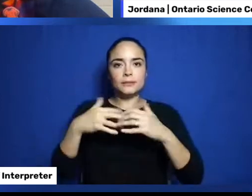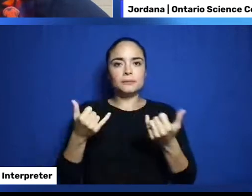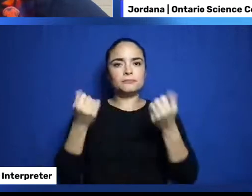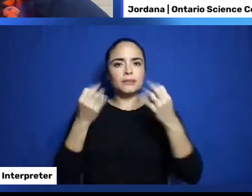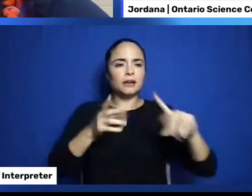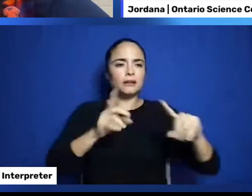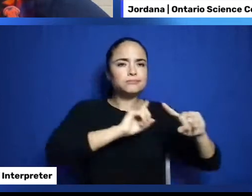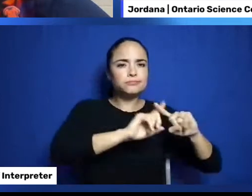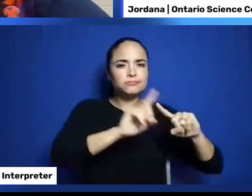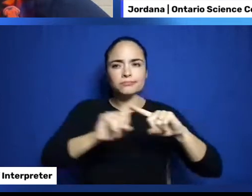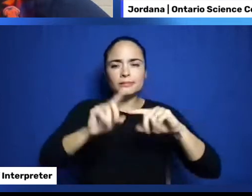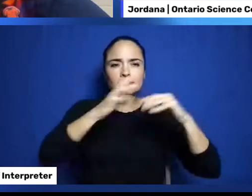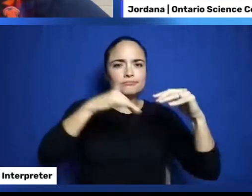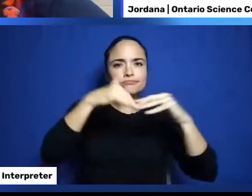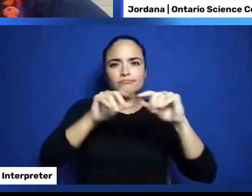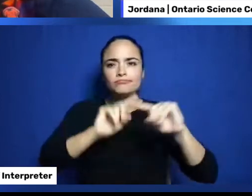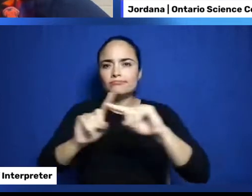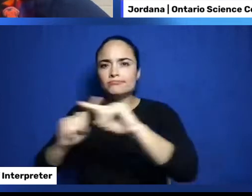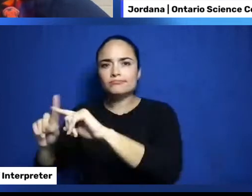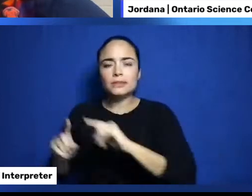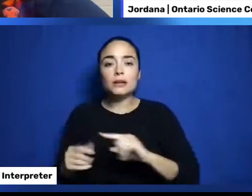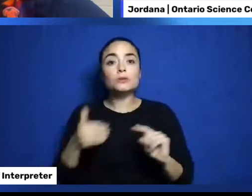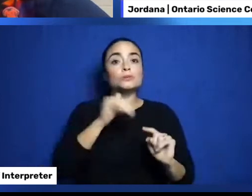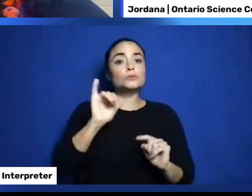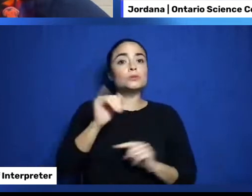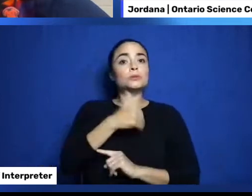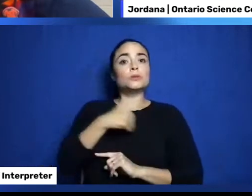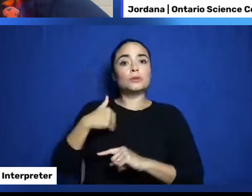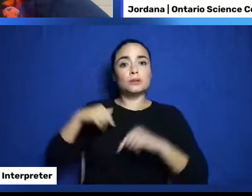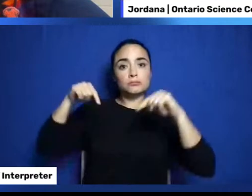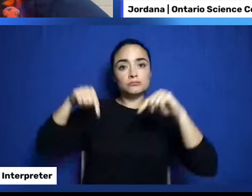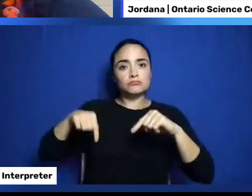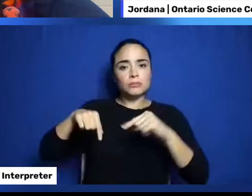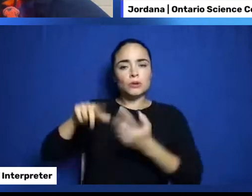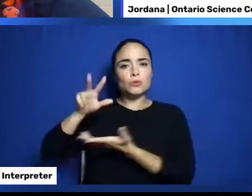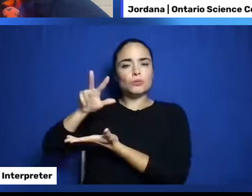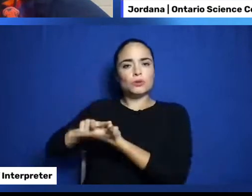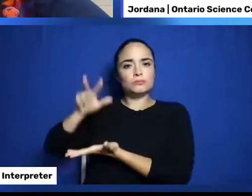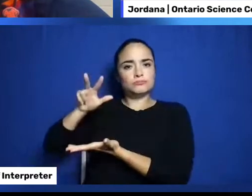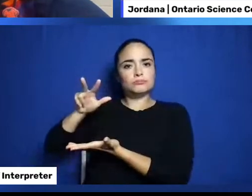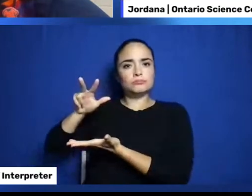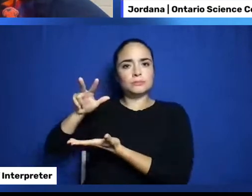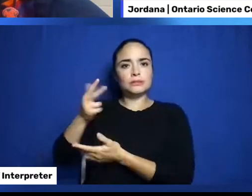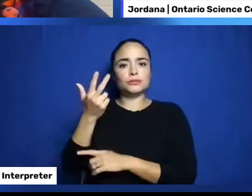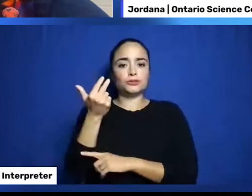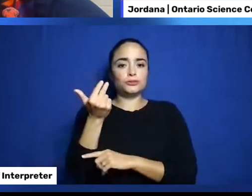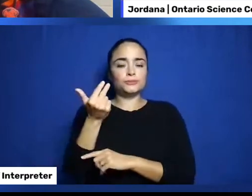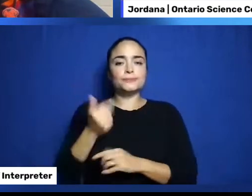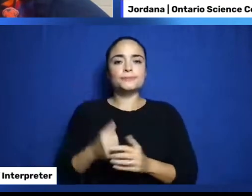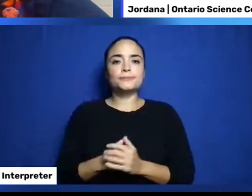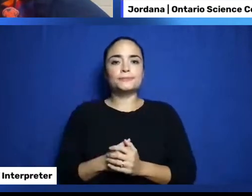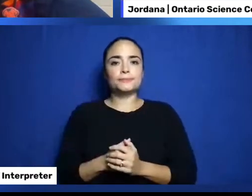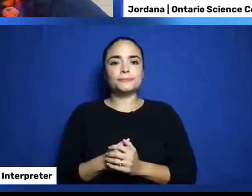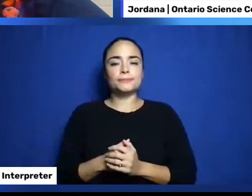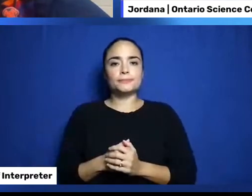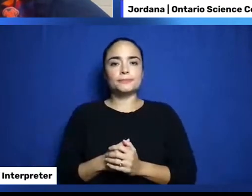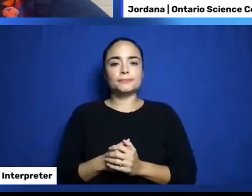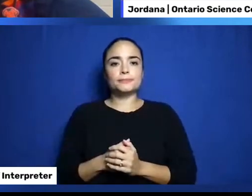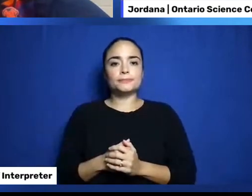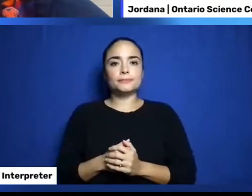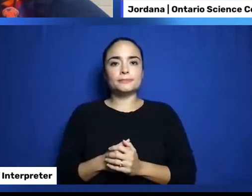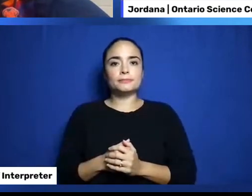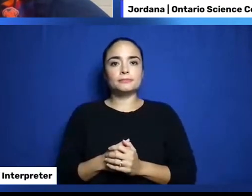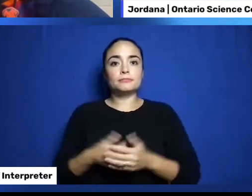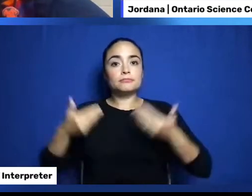Toronto is also covered by Treaty 13 with the Mississaugas of the Credit. As a settler, I am